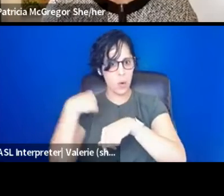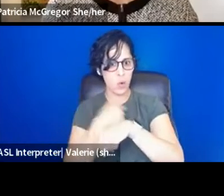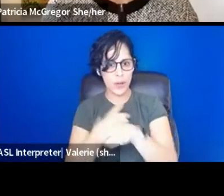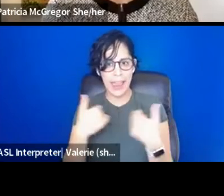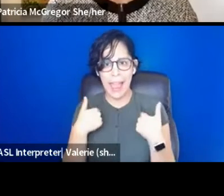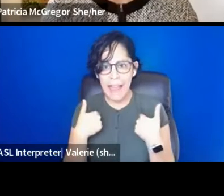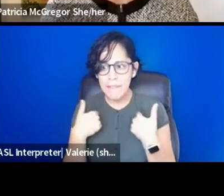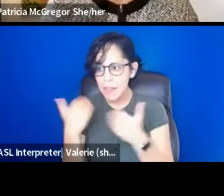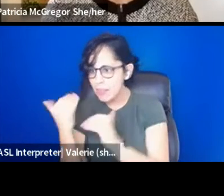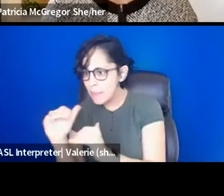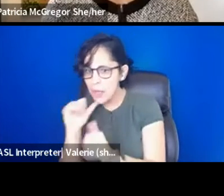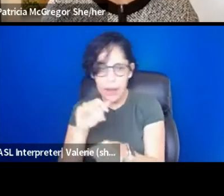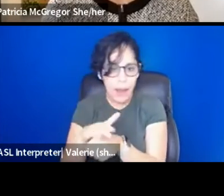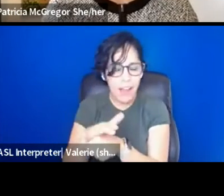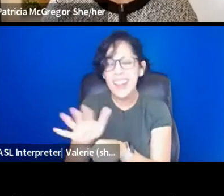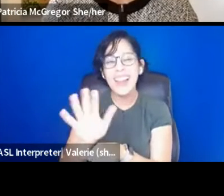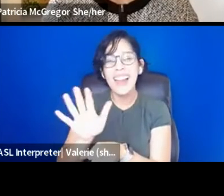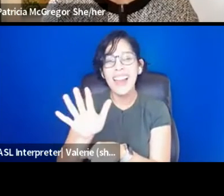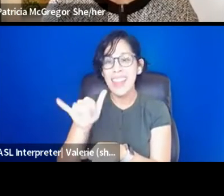opposed to not enough time.